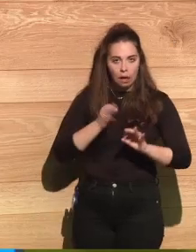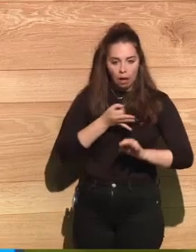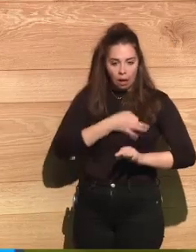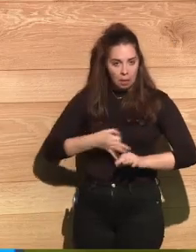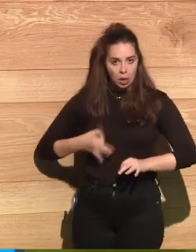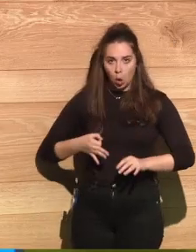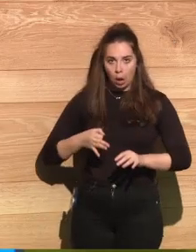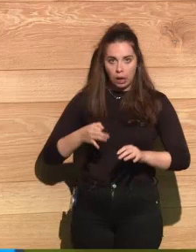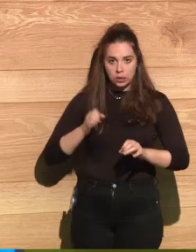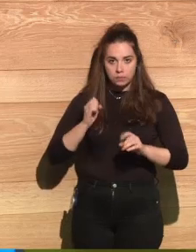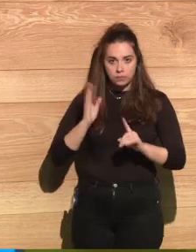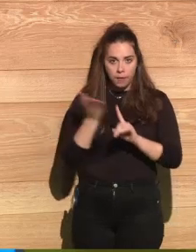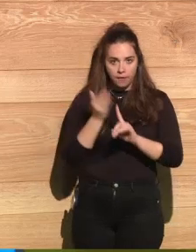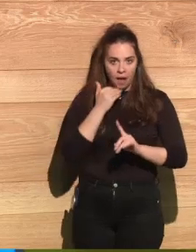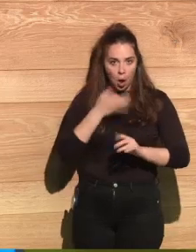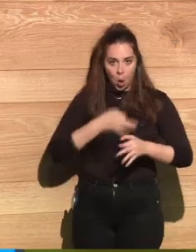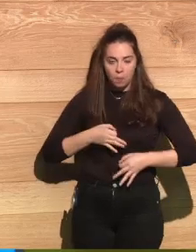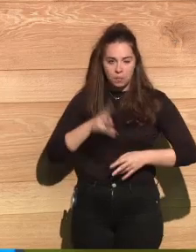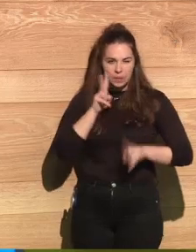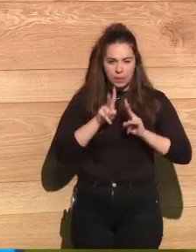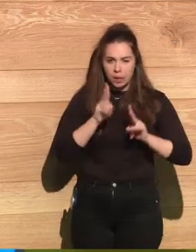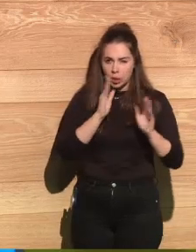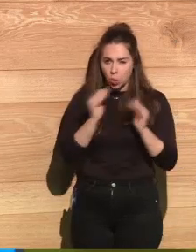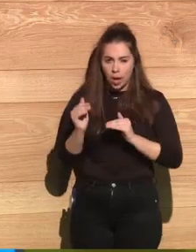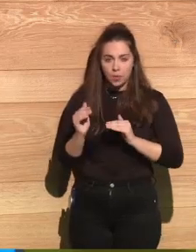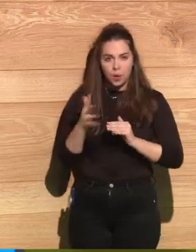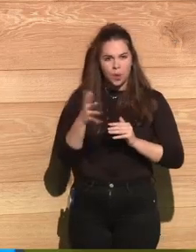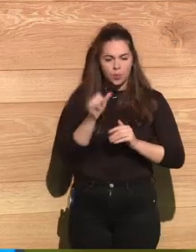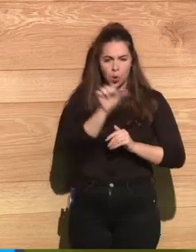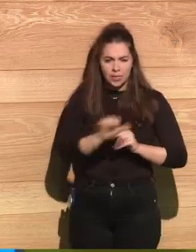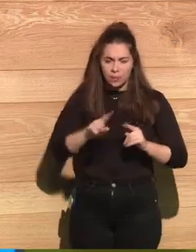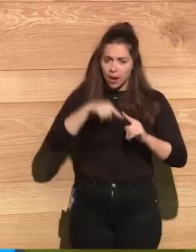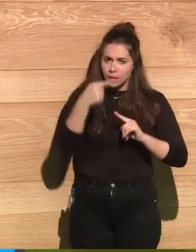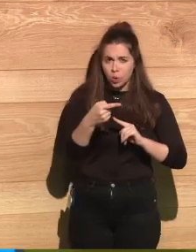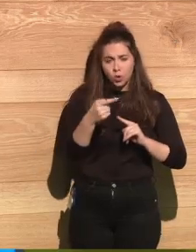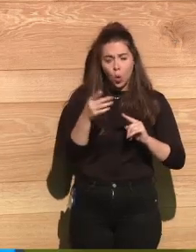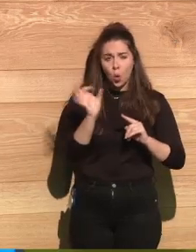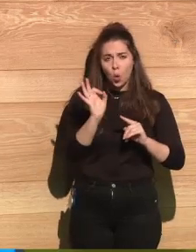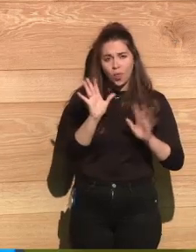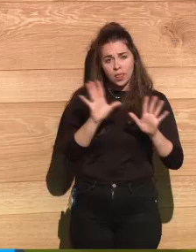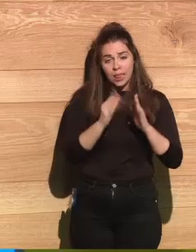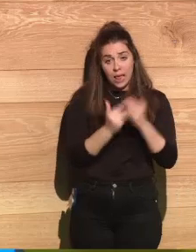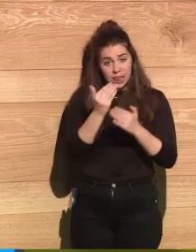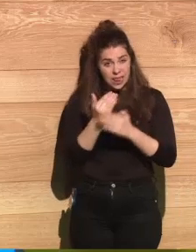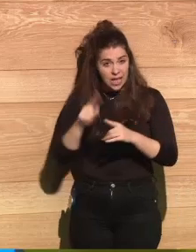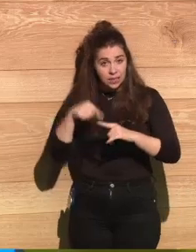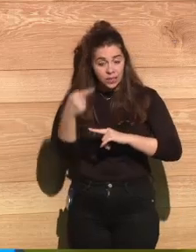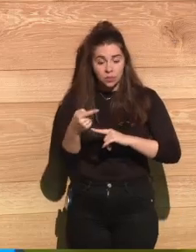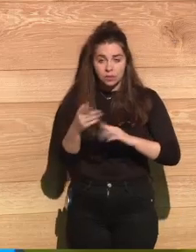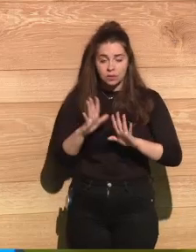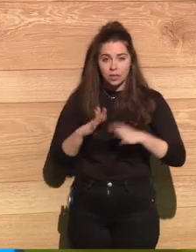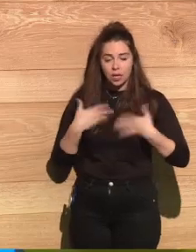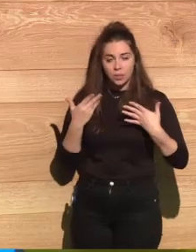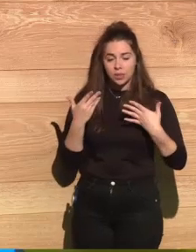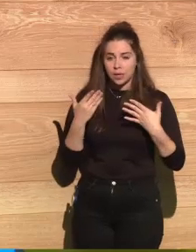But about a week or ten days later, they started having purple spots all